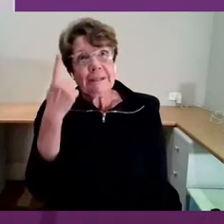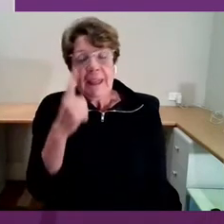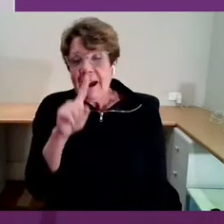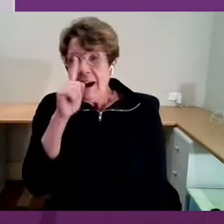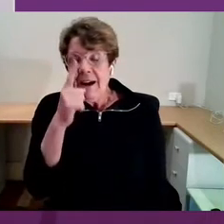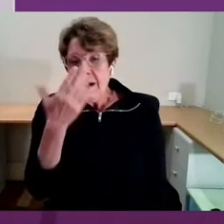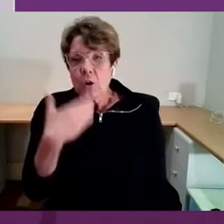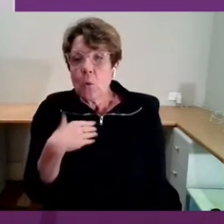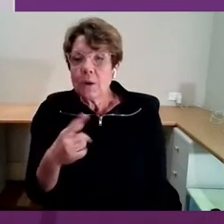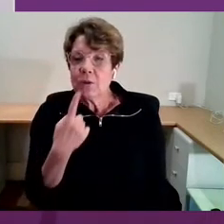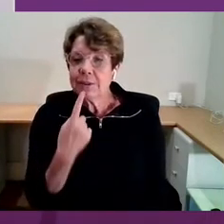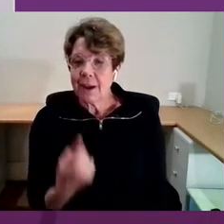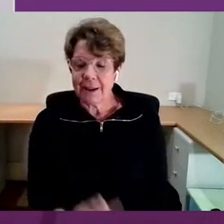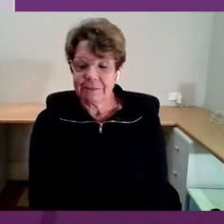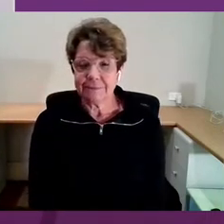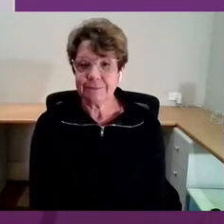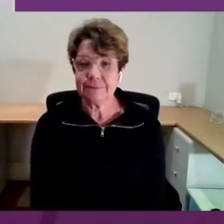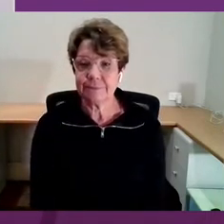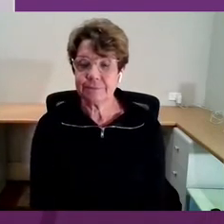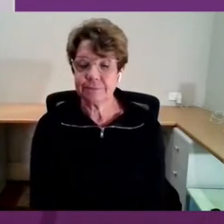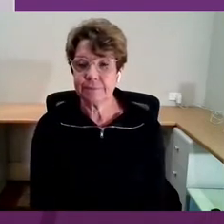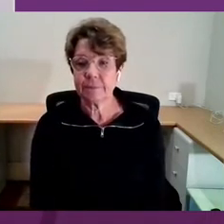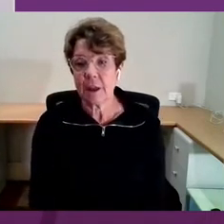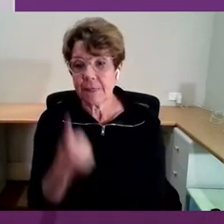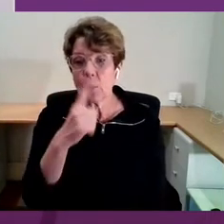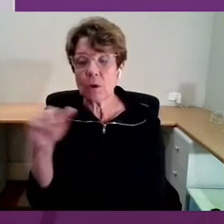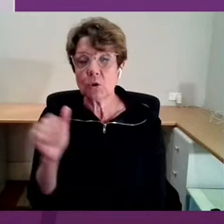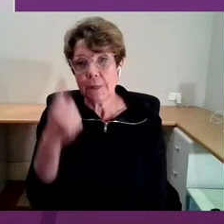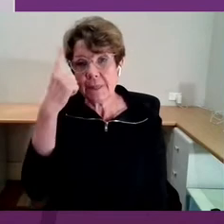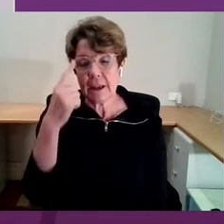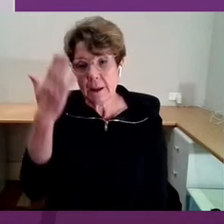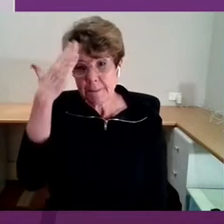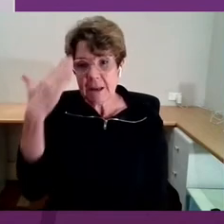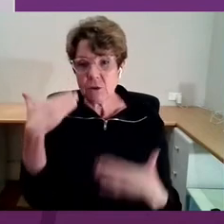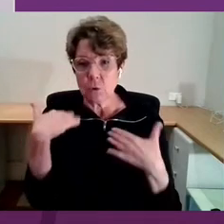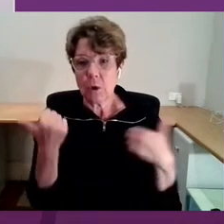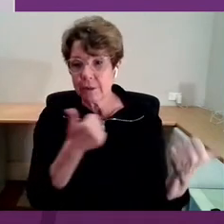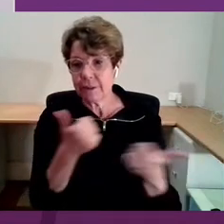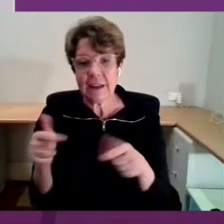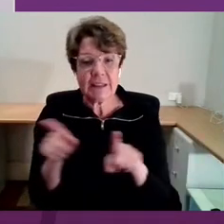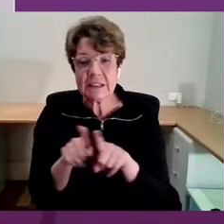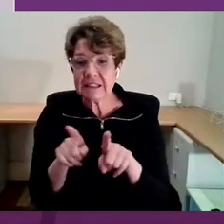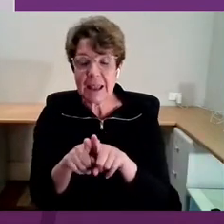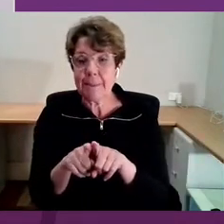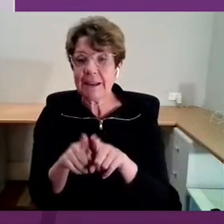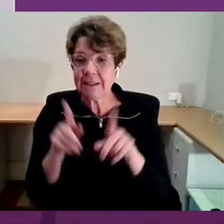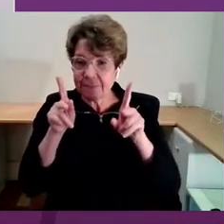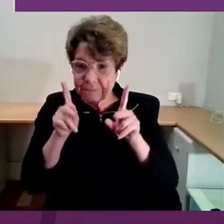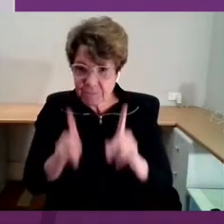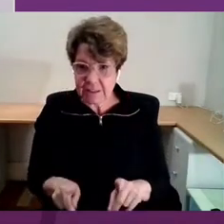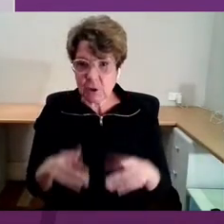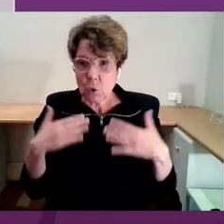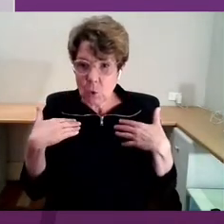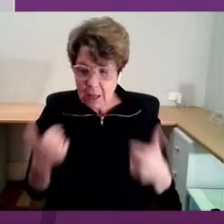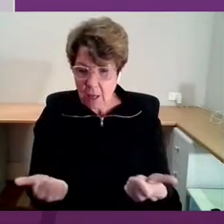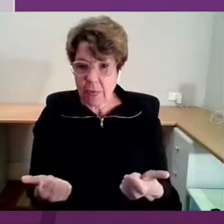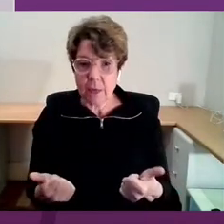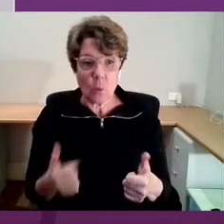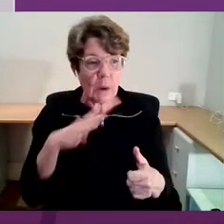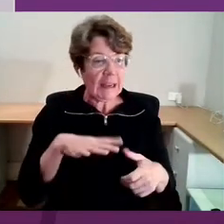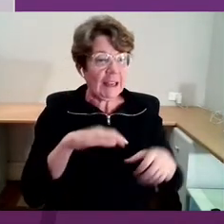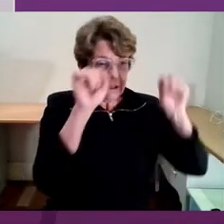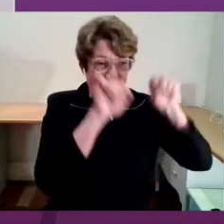think we should think about mental health and wellbeing as we do about physical health and wellbeing. We need exercise for both and